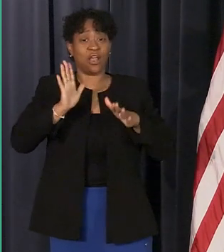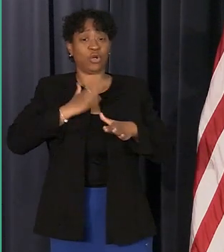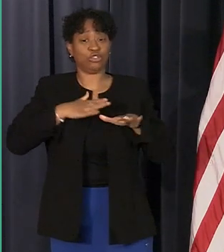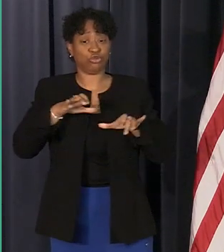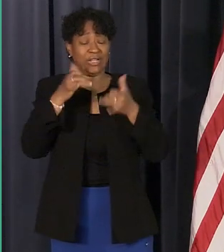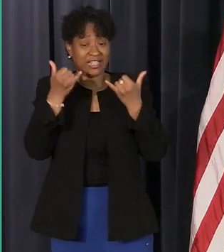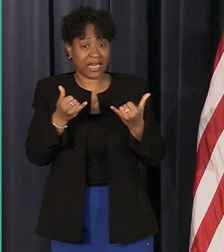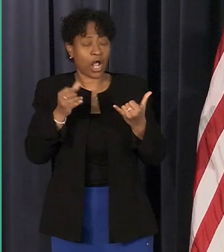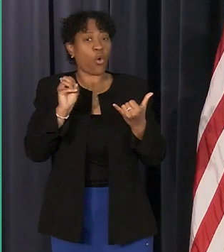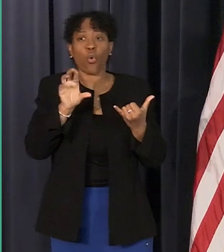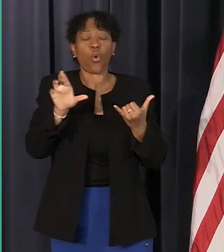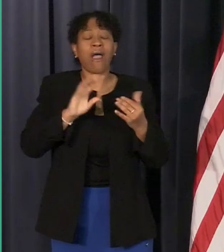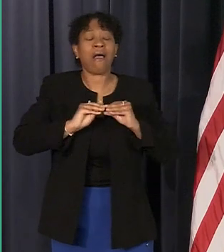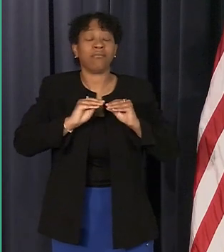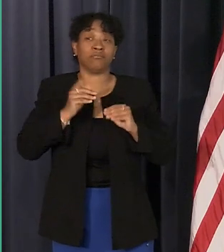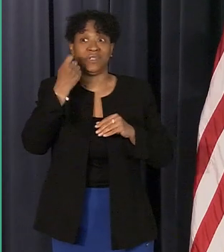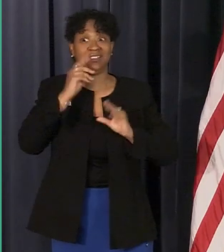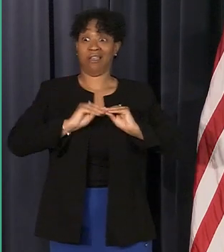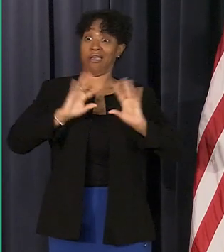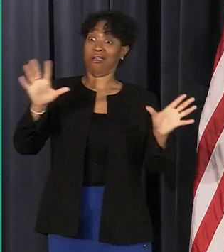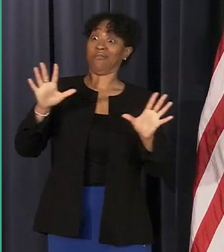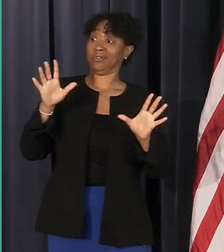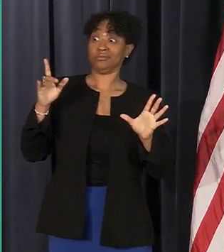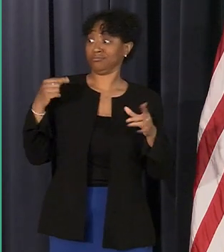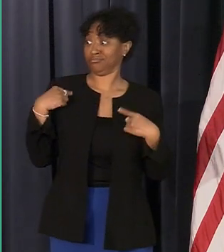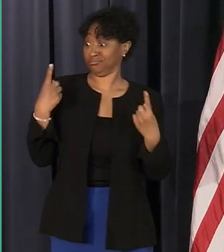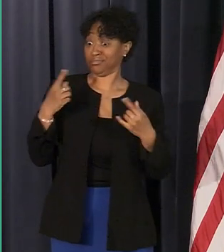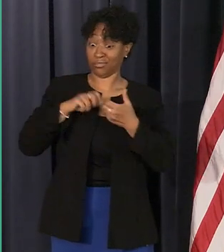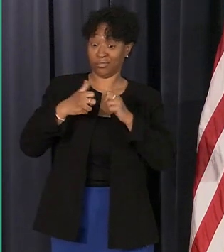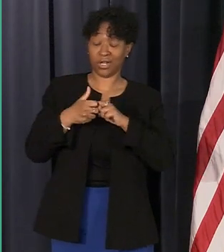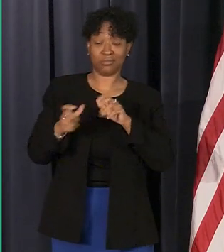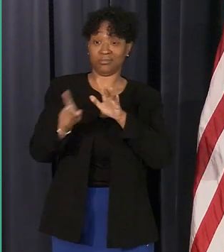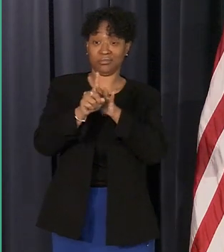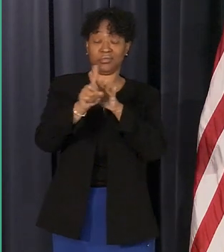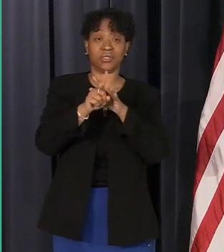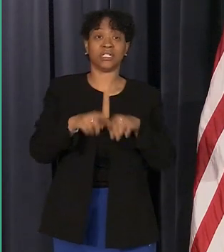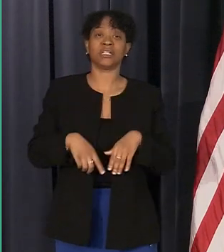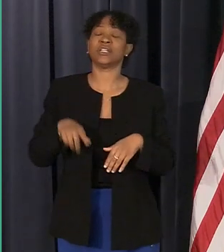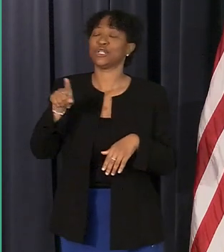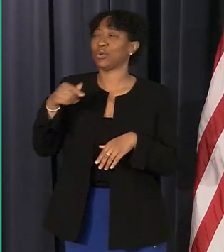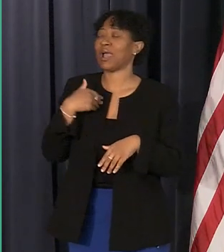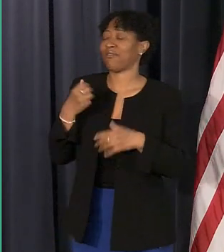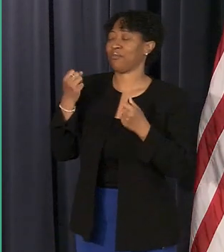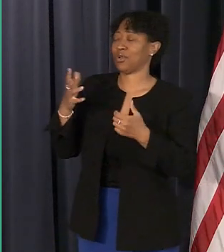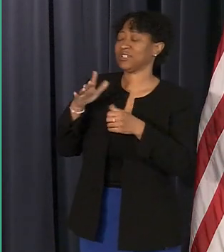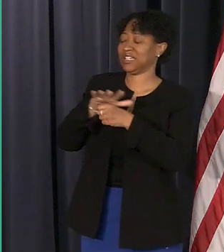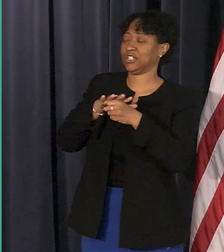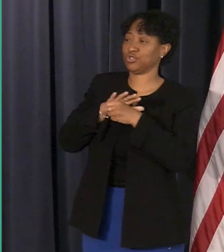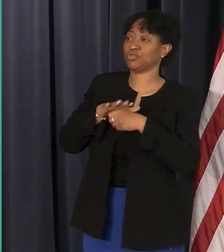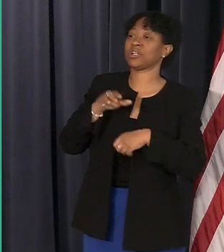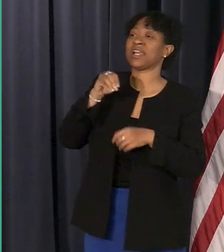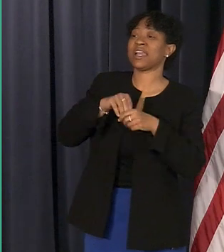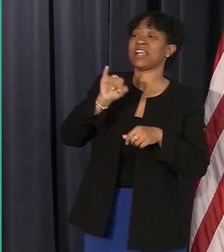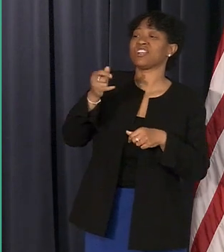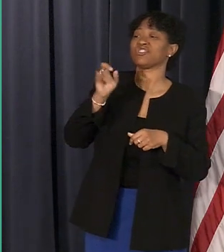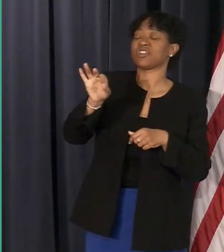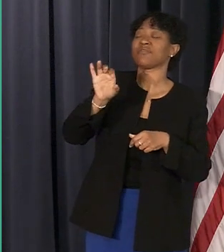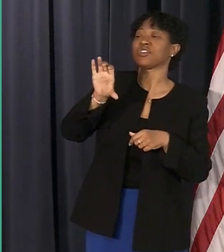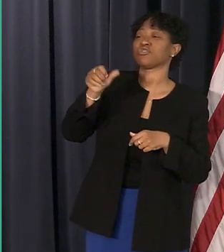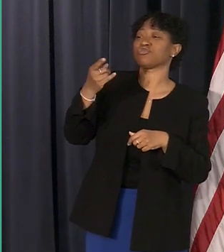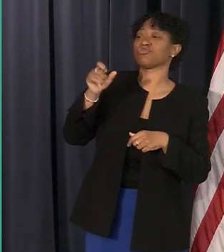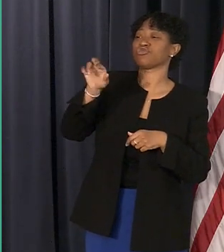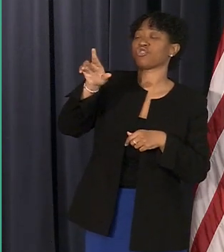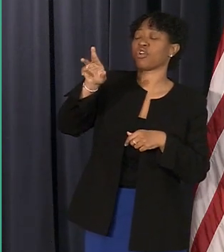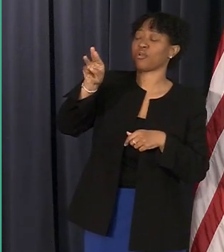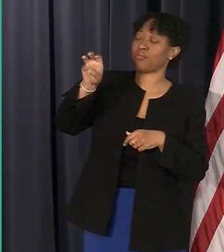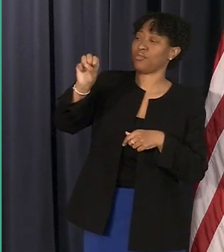or or obviously it's been an issue here for seven years plus when these rains well you have multiple issues in jefferson chalmers they've got flooding coming from the